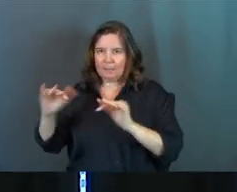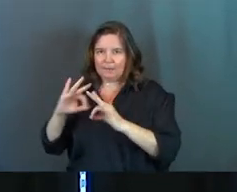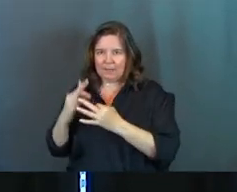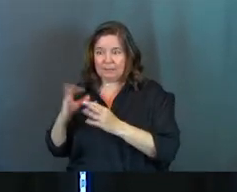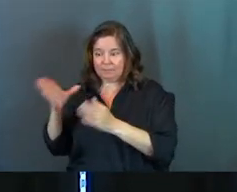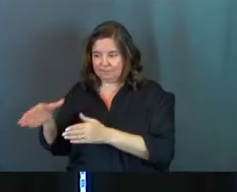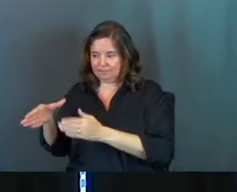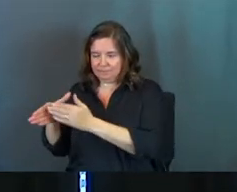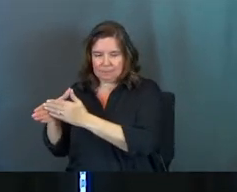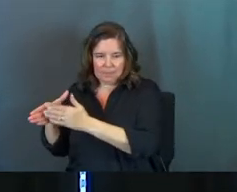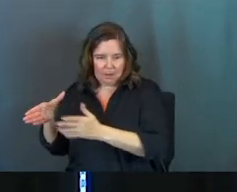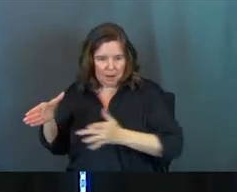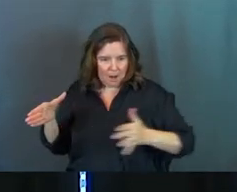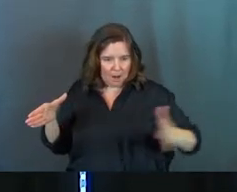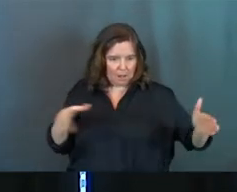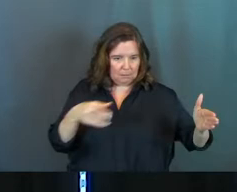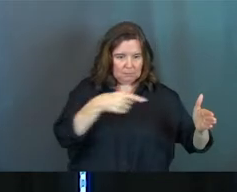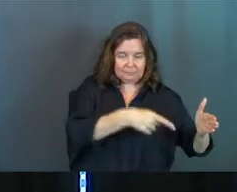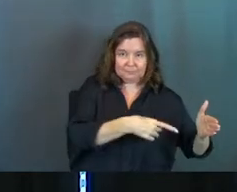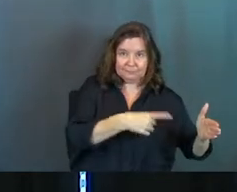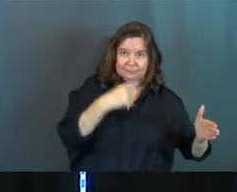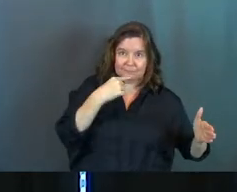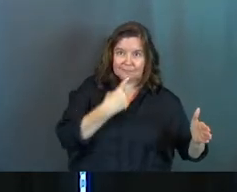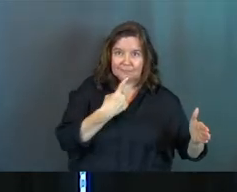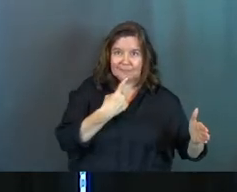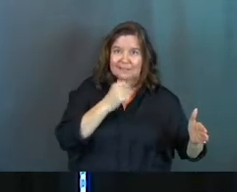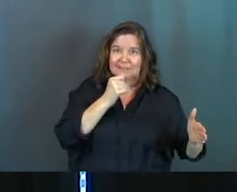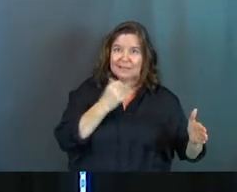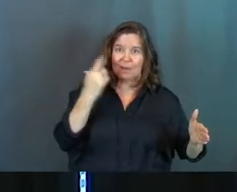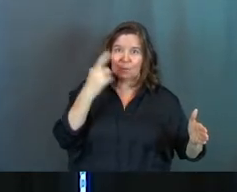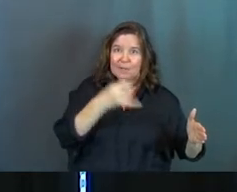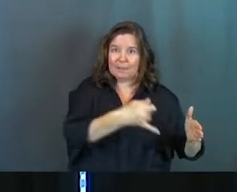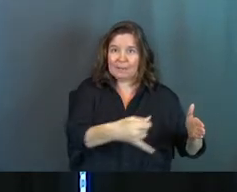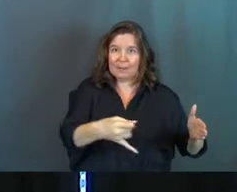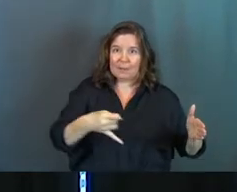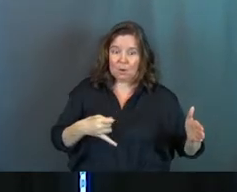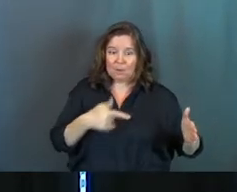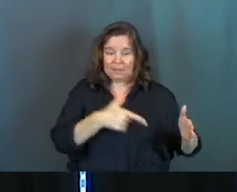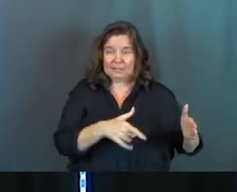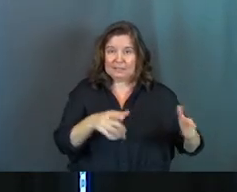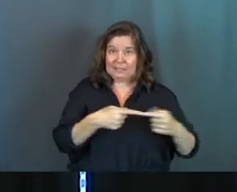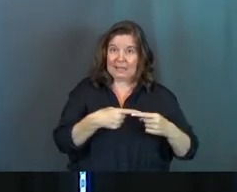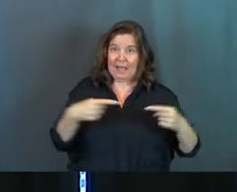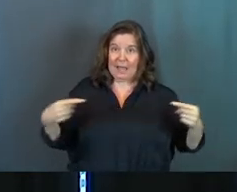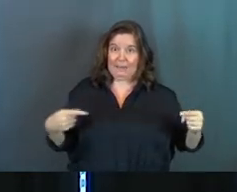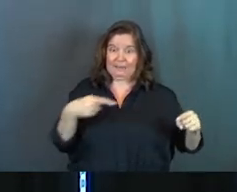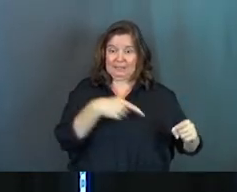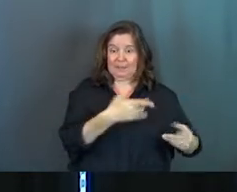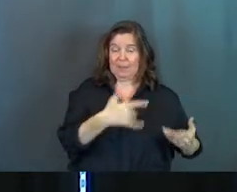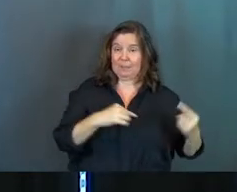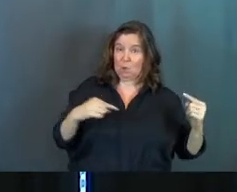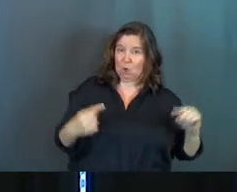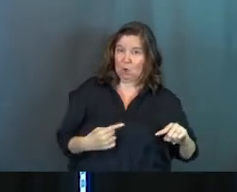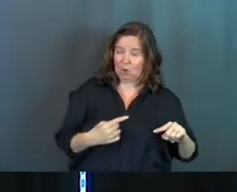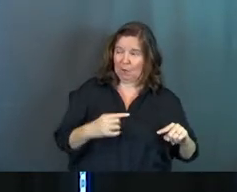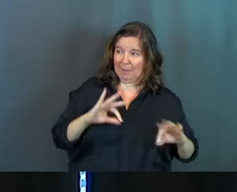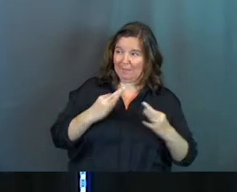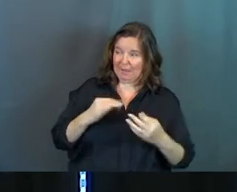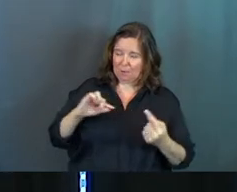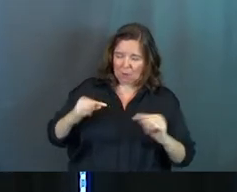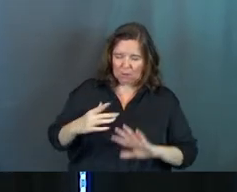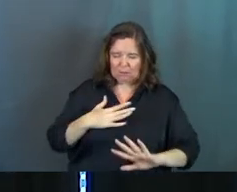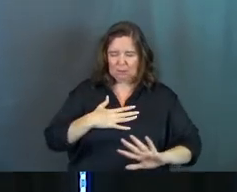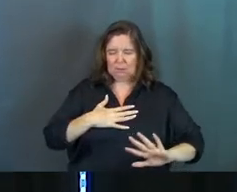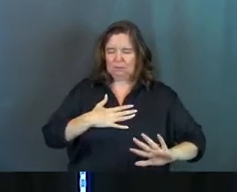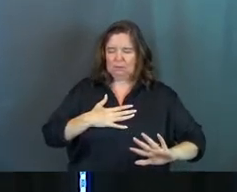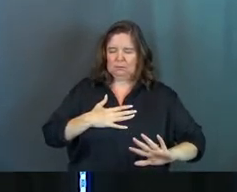So that's one side. The other side over here on the right is we place unreasonable boundaries. So this is the far opposite. Maybe you've been hurt by family members and you're like,